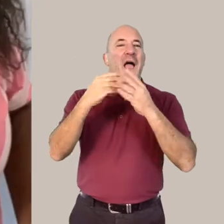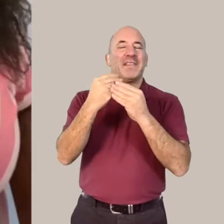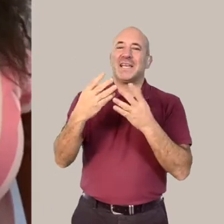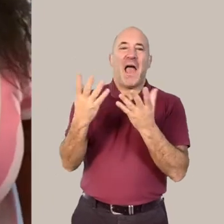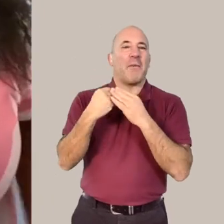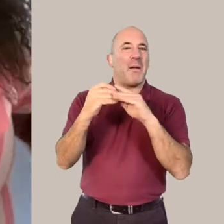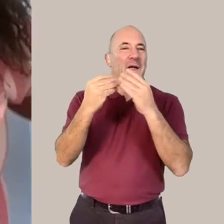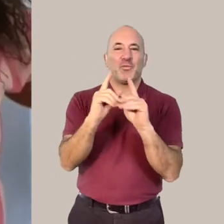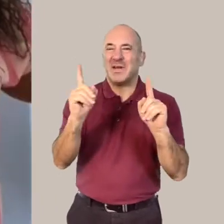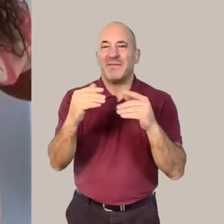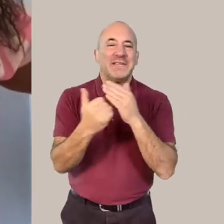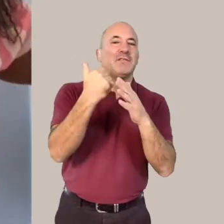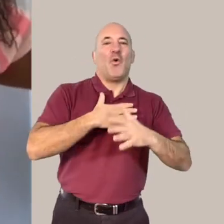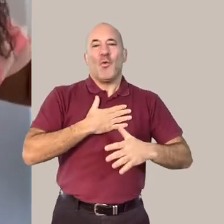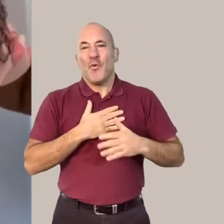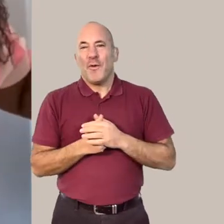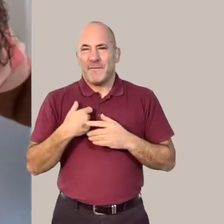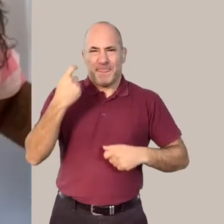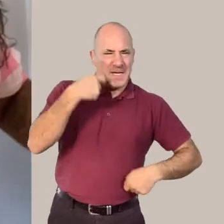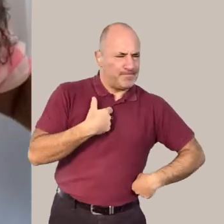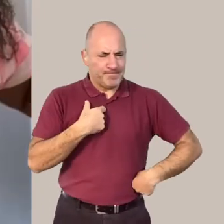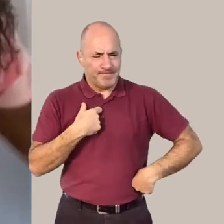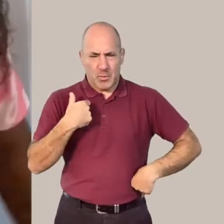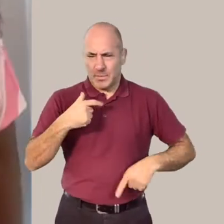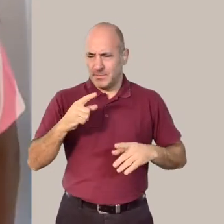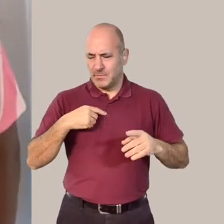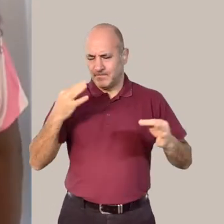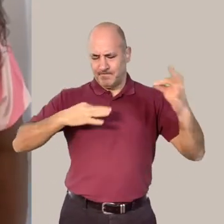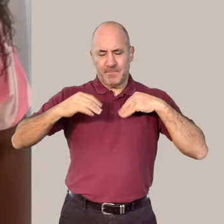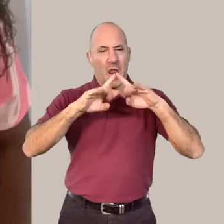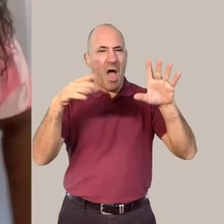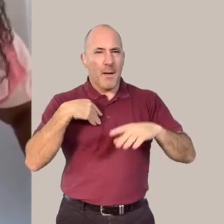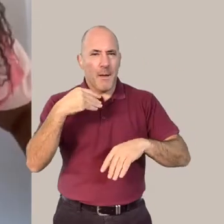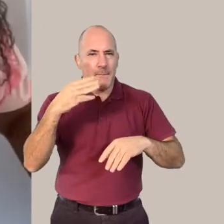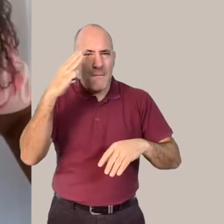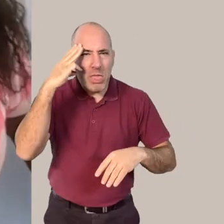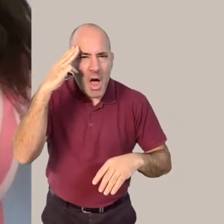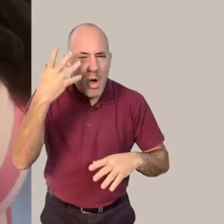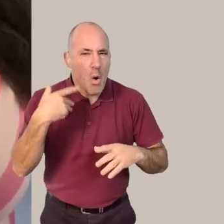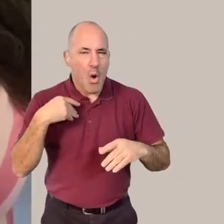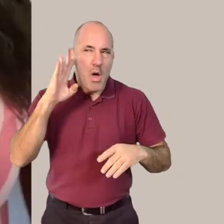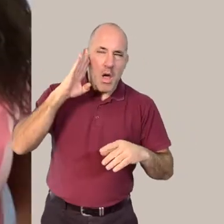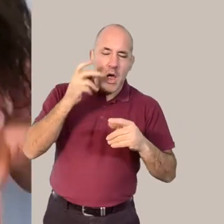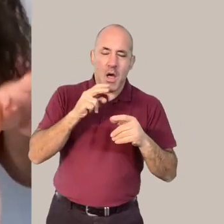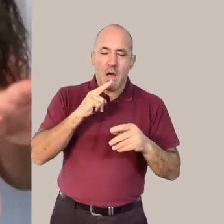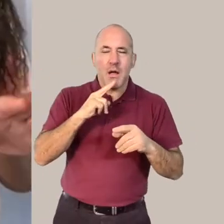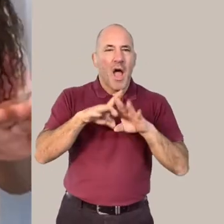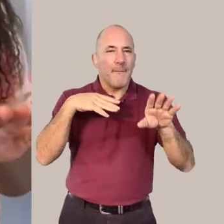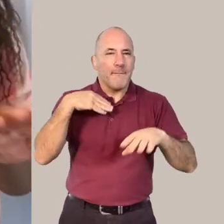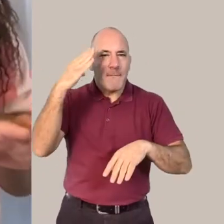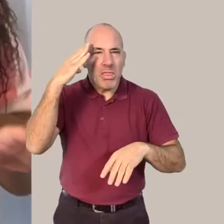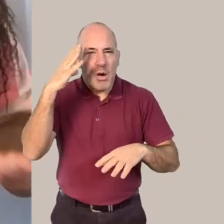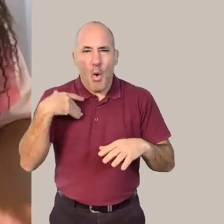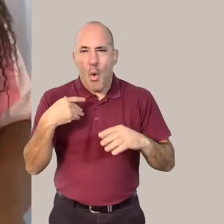And if I was to think of what would I need to do to act like my mother or sound like my mother or what